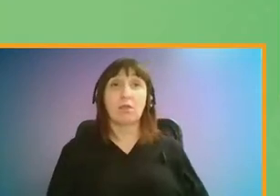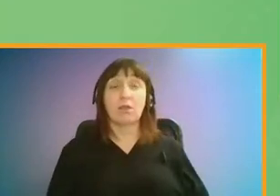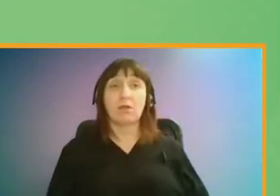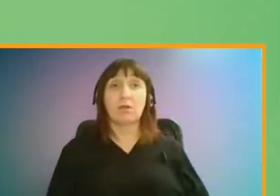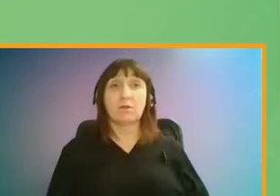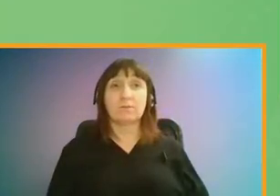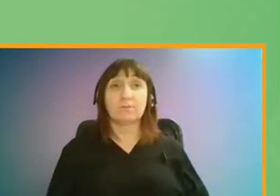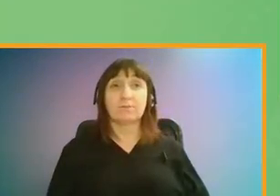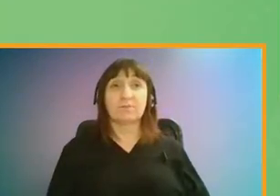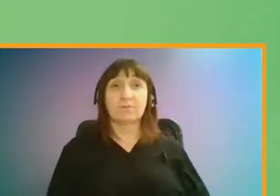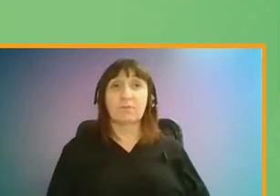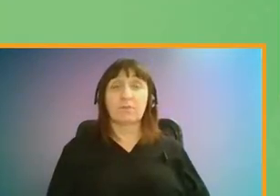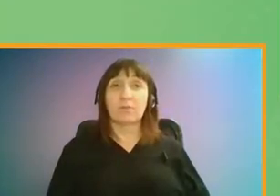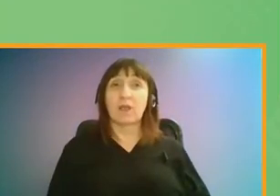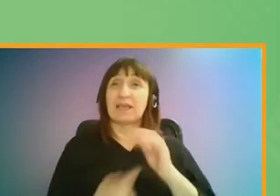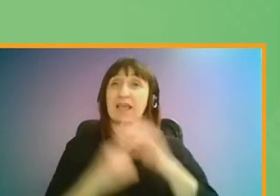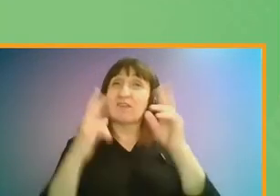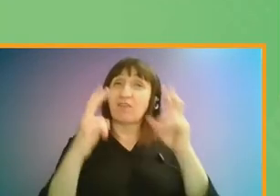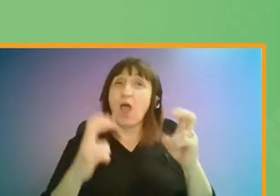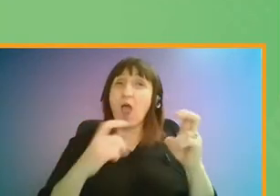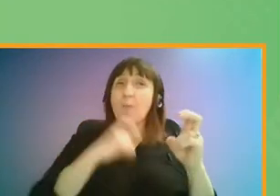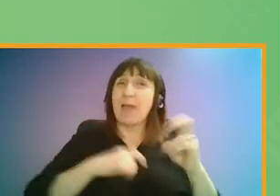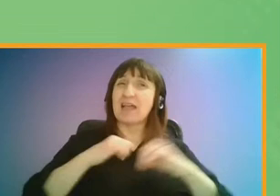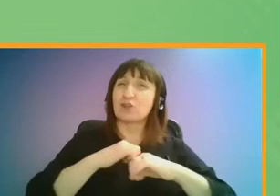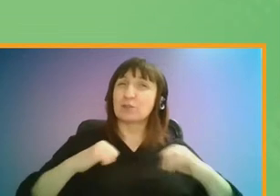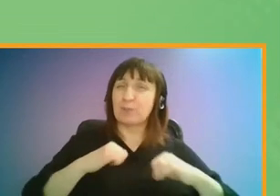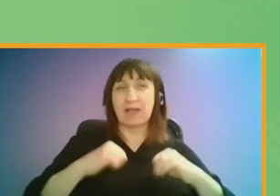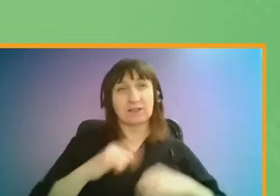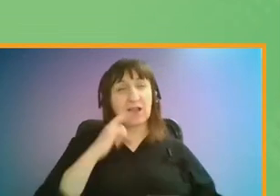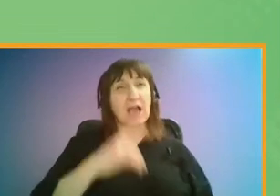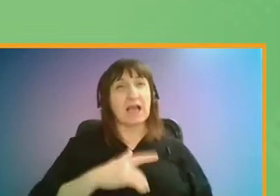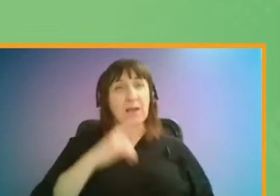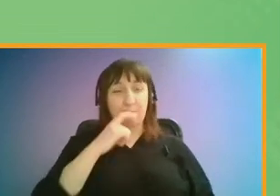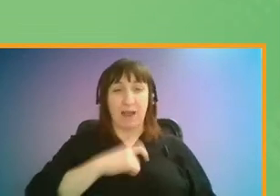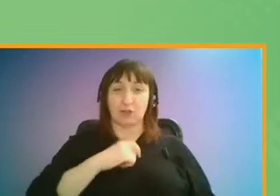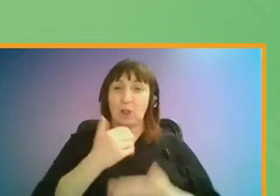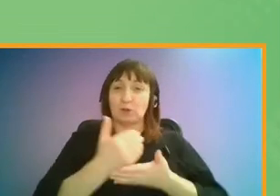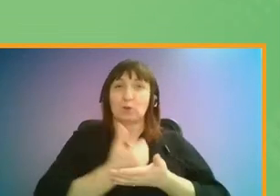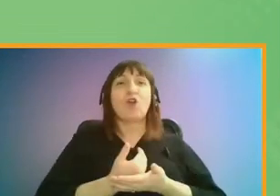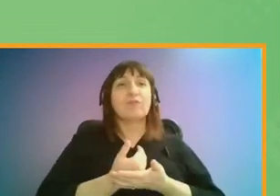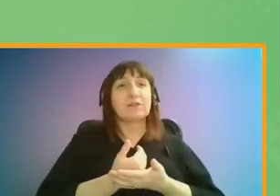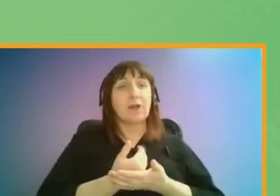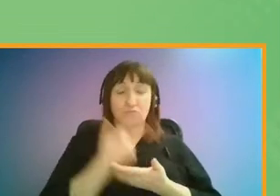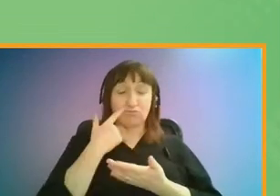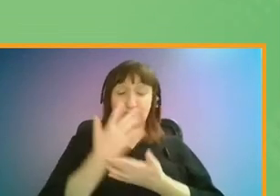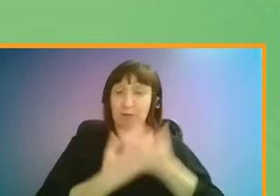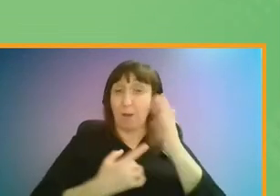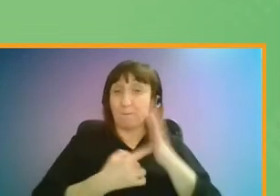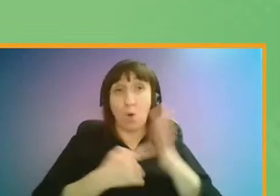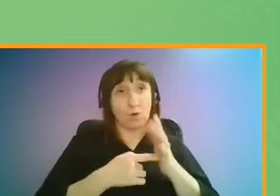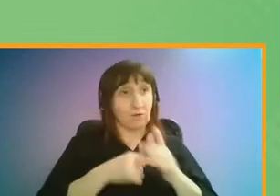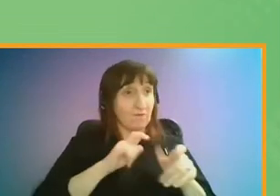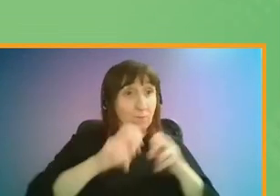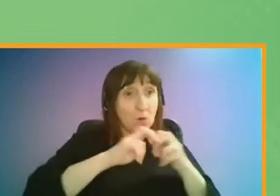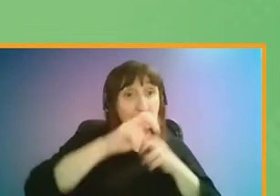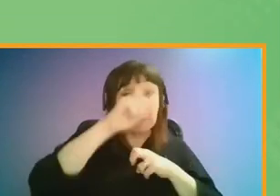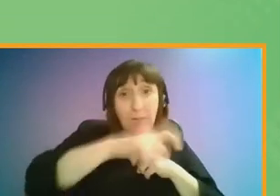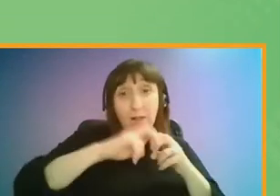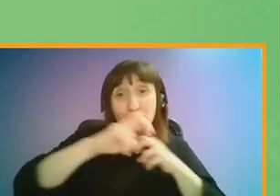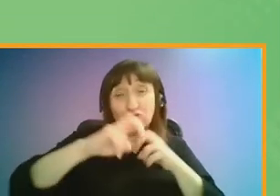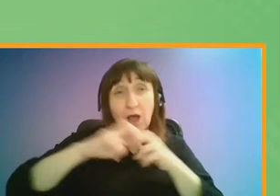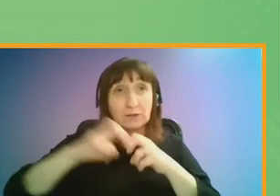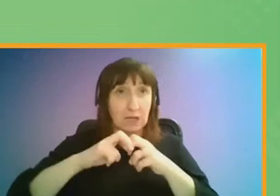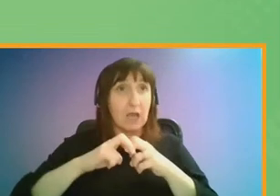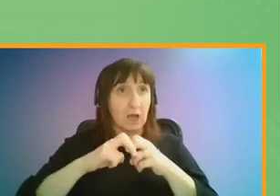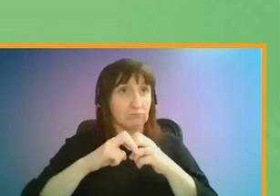Another key theme we found was around personal space and the sense of personal security, which is incredibly important to most transport users, but particularly